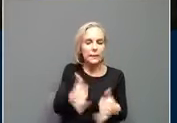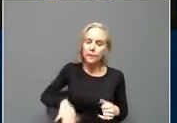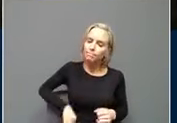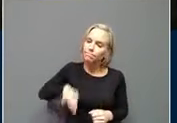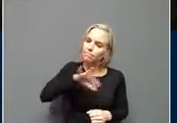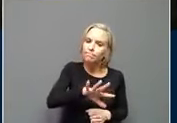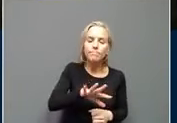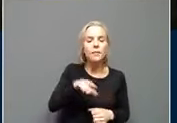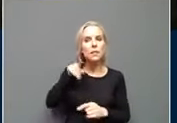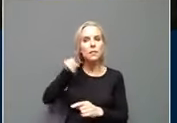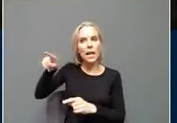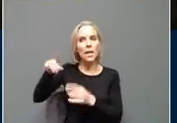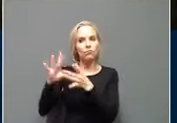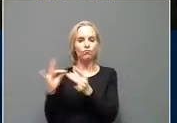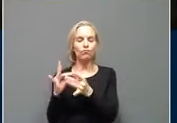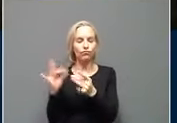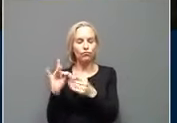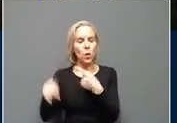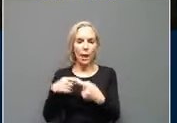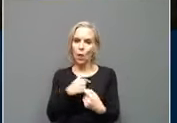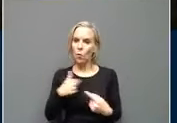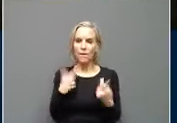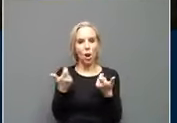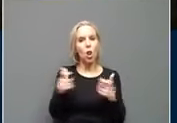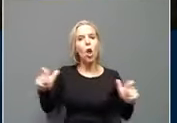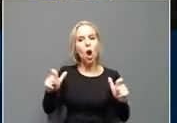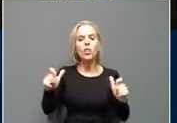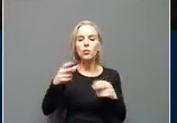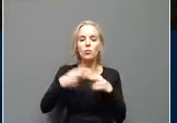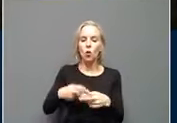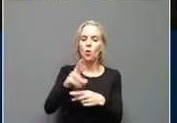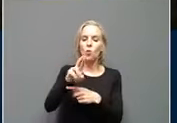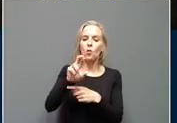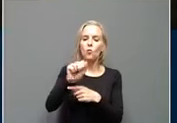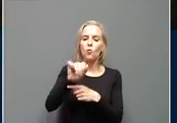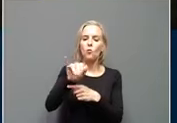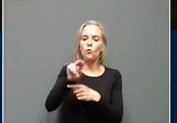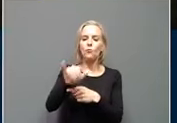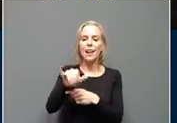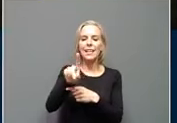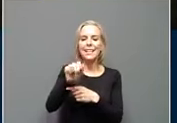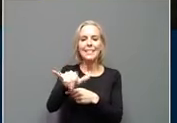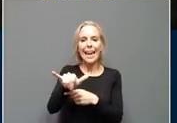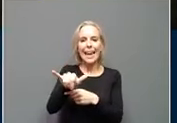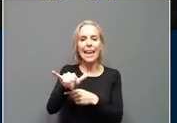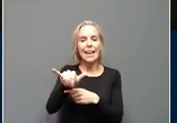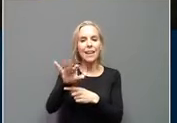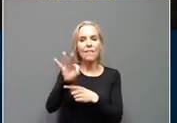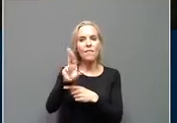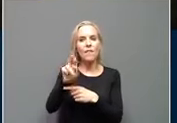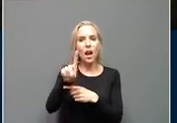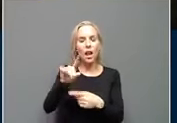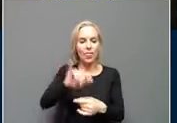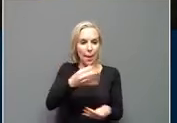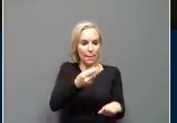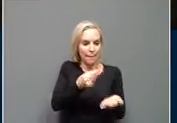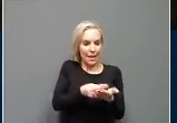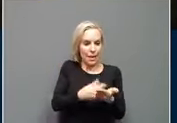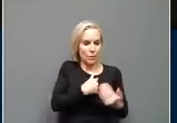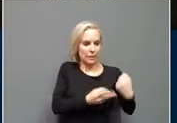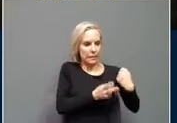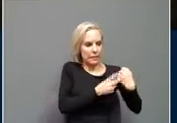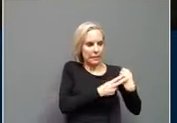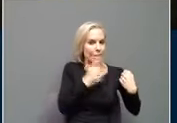talked about how we now have the largest rainy day fund in our history, which is about to get larger, even during the pressures